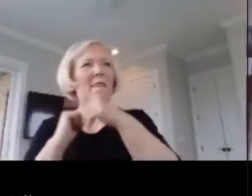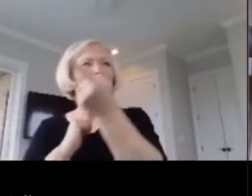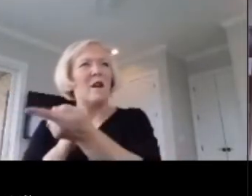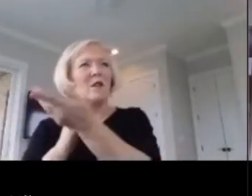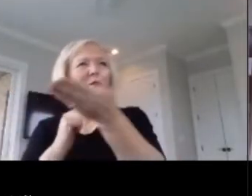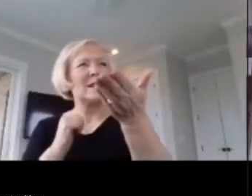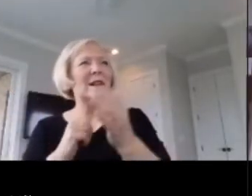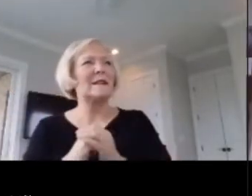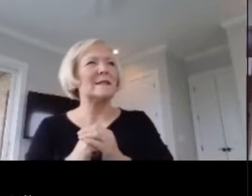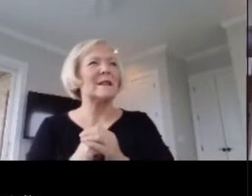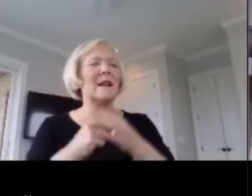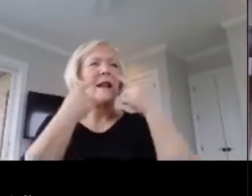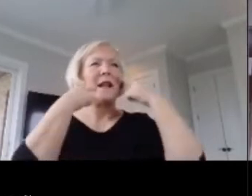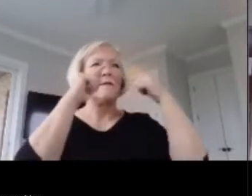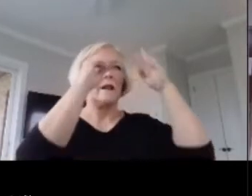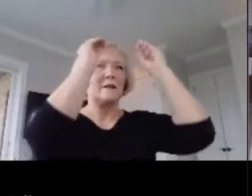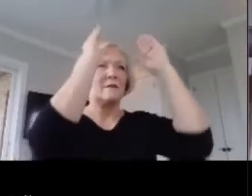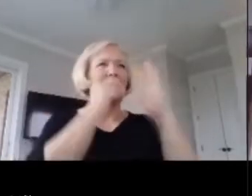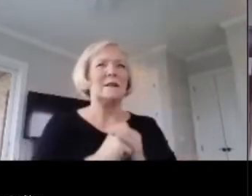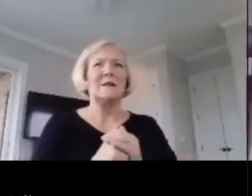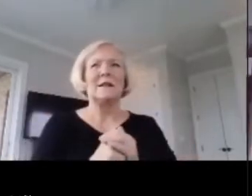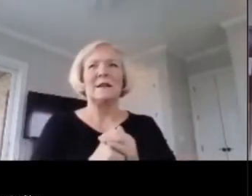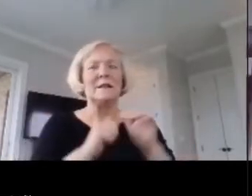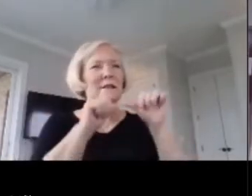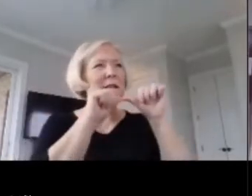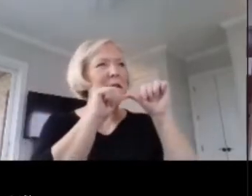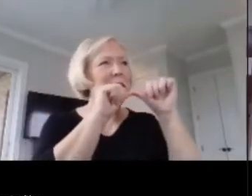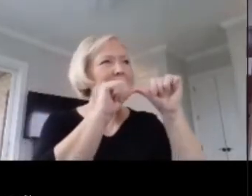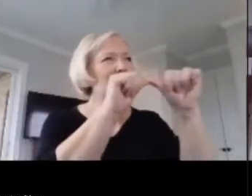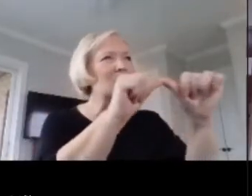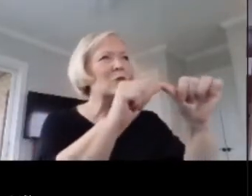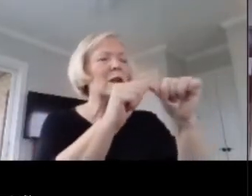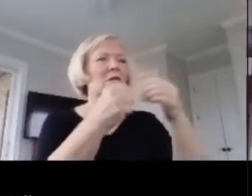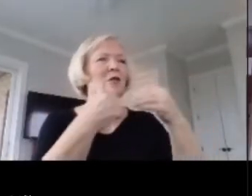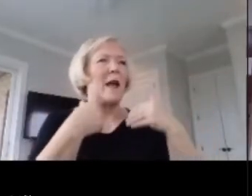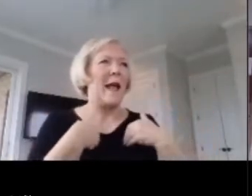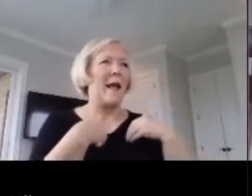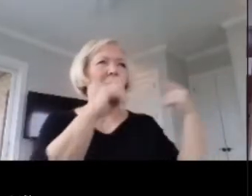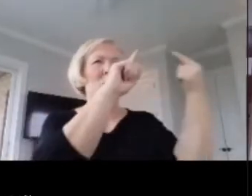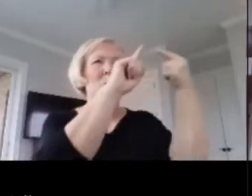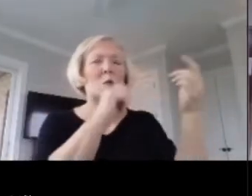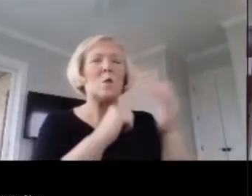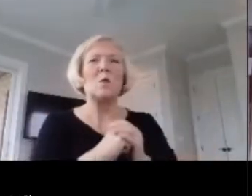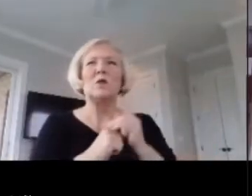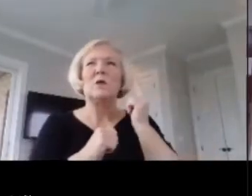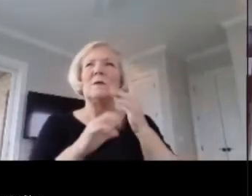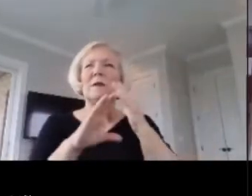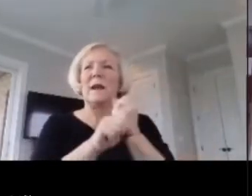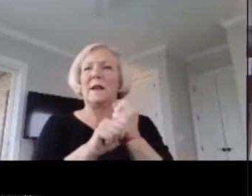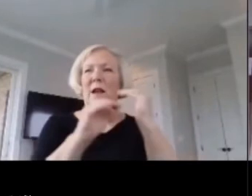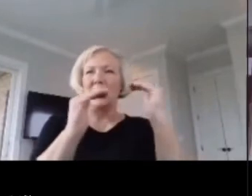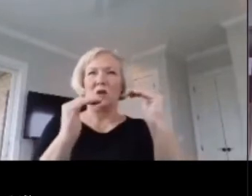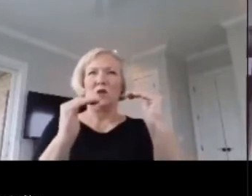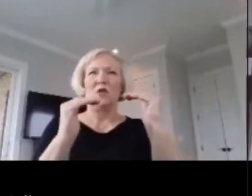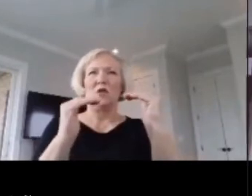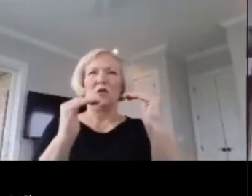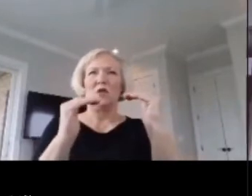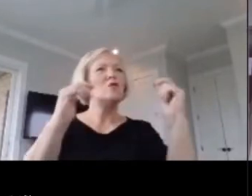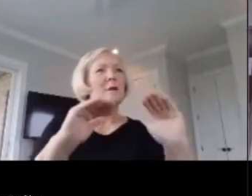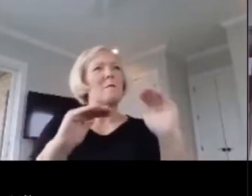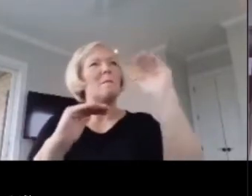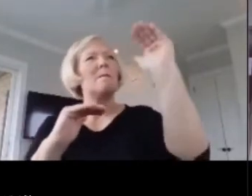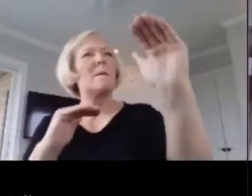effective teaching is an ever-present goal. You've taken a giant leap toward that goal with your certification.